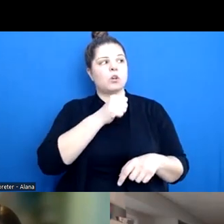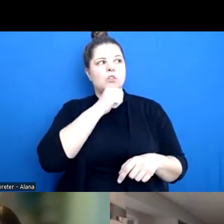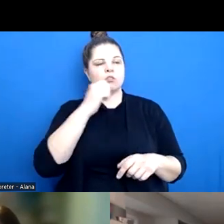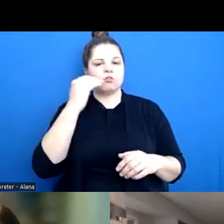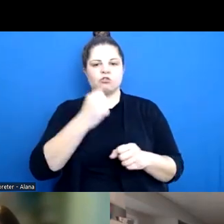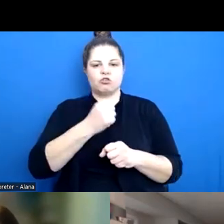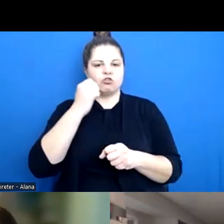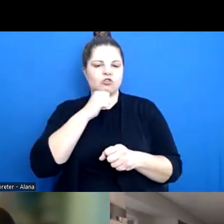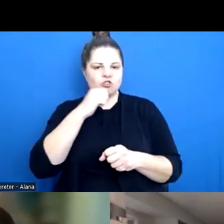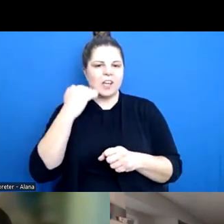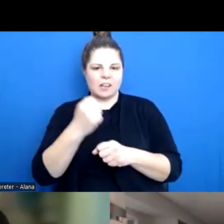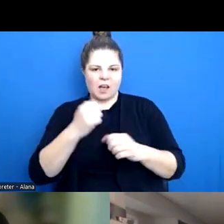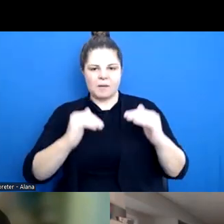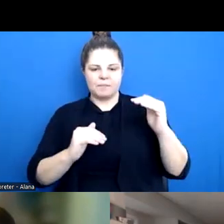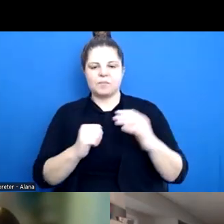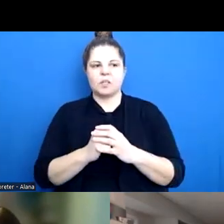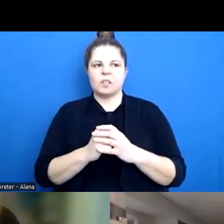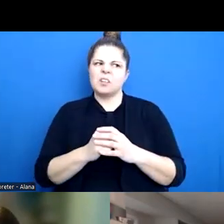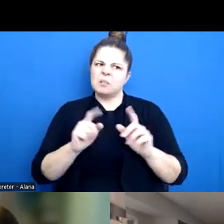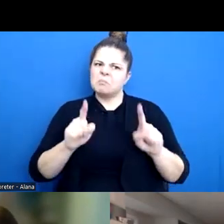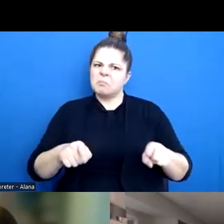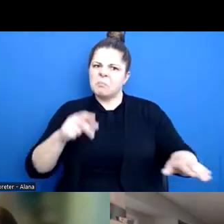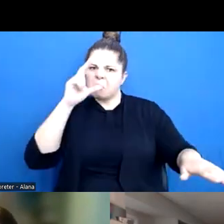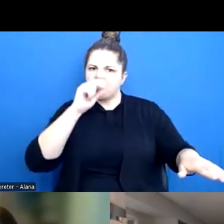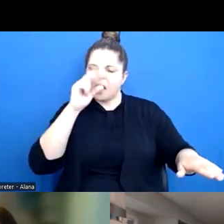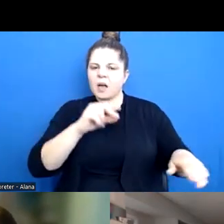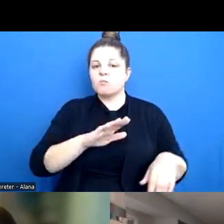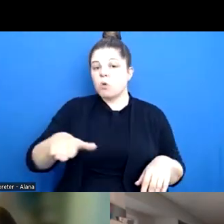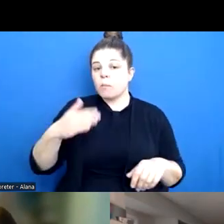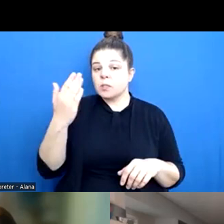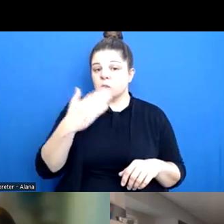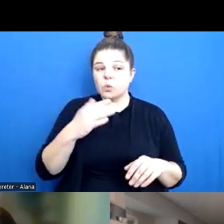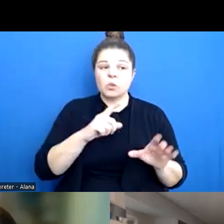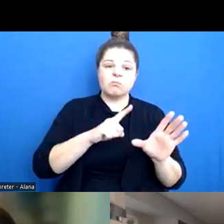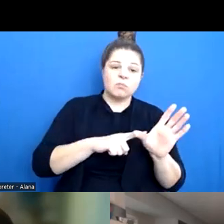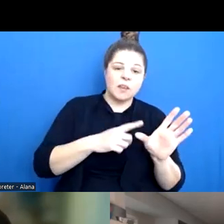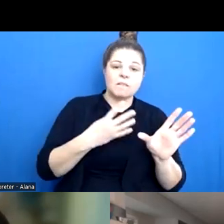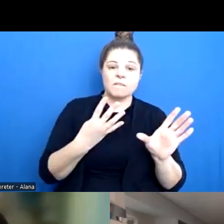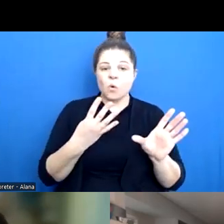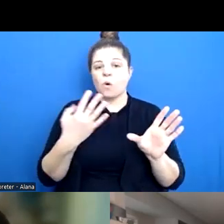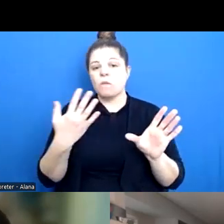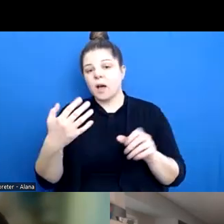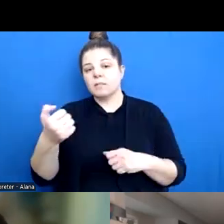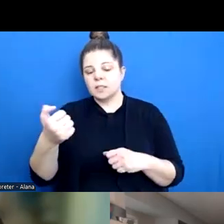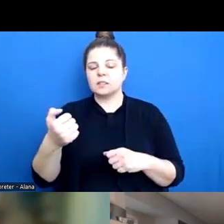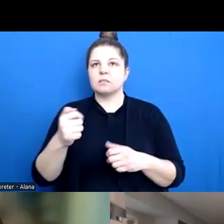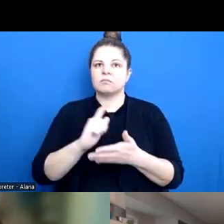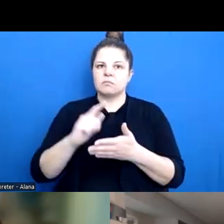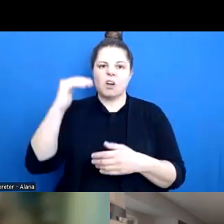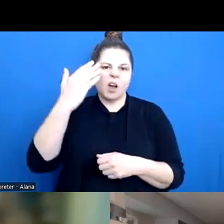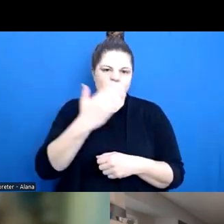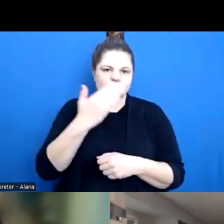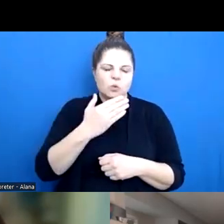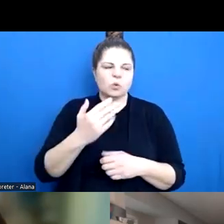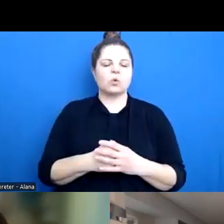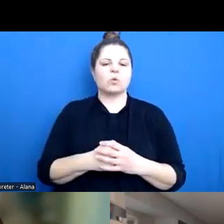primary school, started happening in sort of in late primary school and early high school, when it became a thing